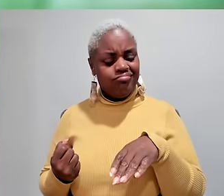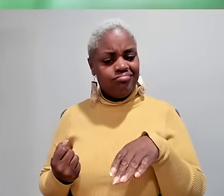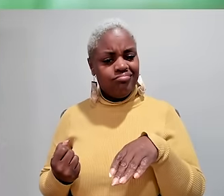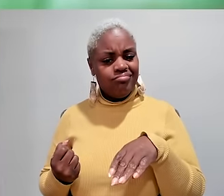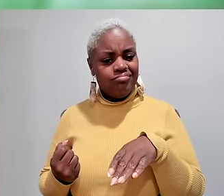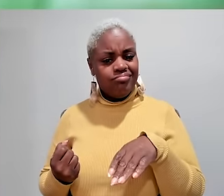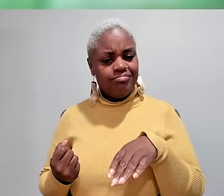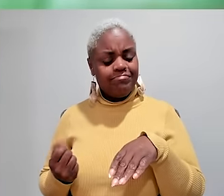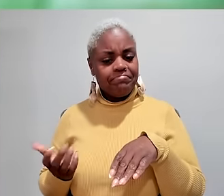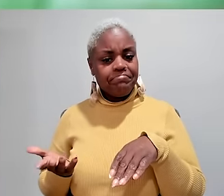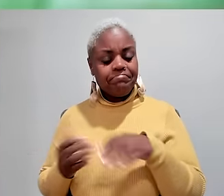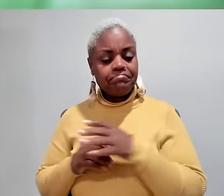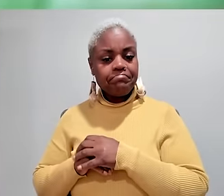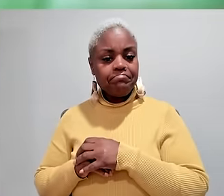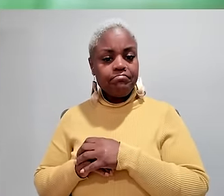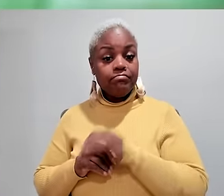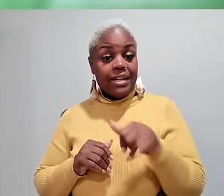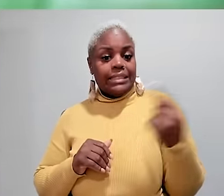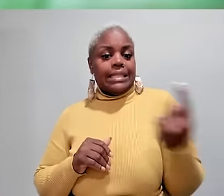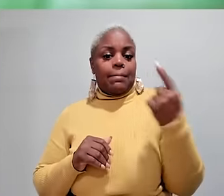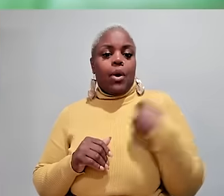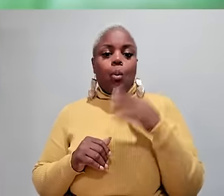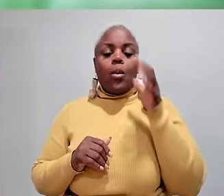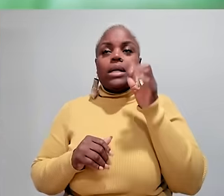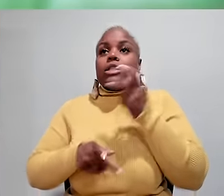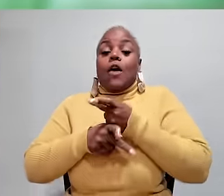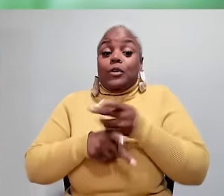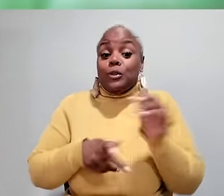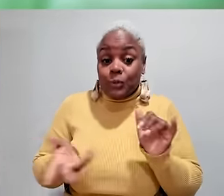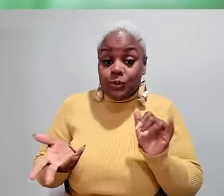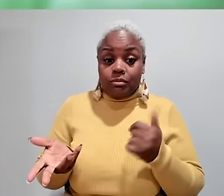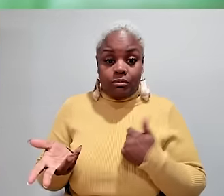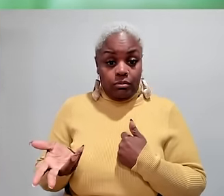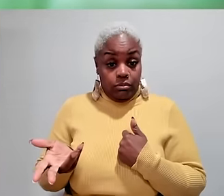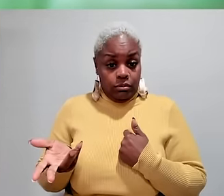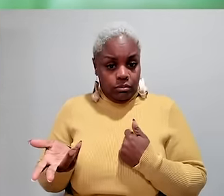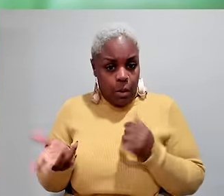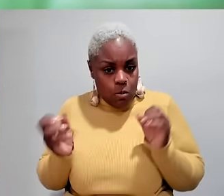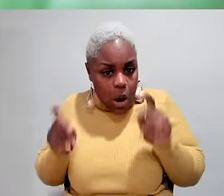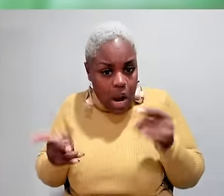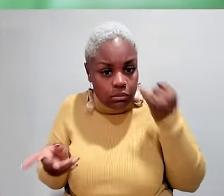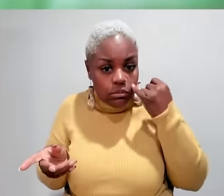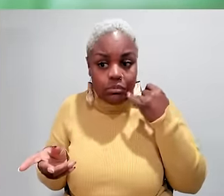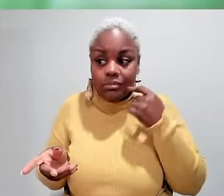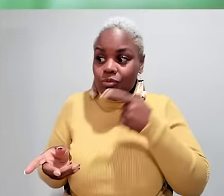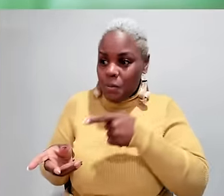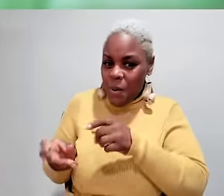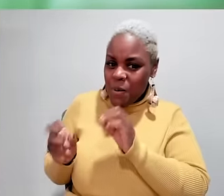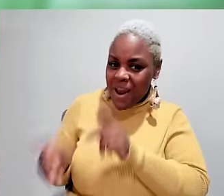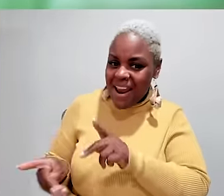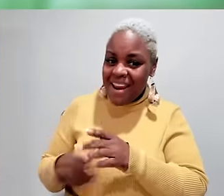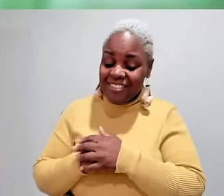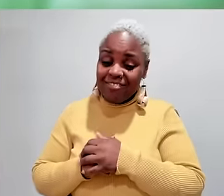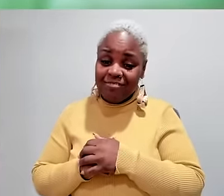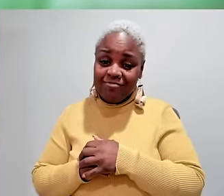health, because I know that's something that I need to take care of it, too. And if I am OK, she's going to be OK.